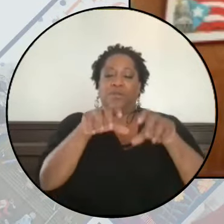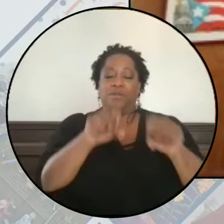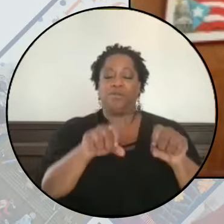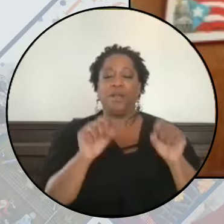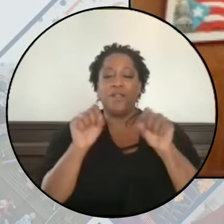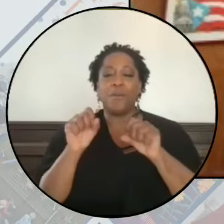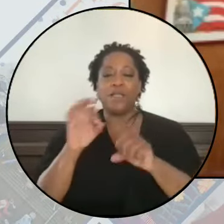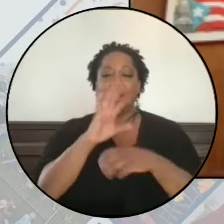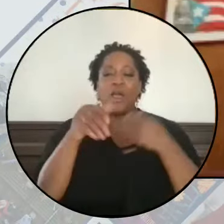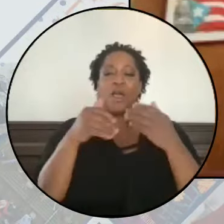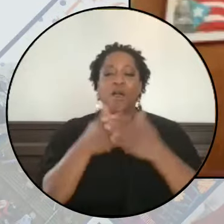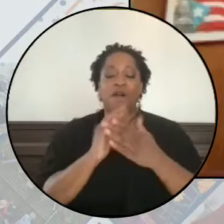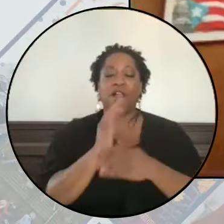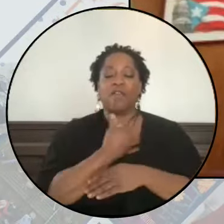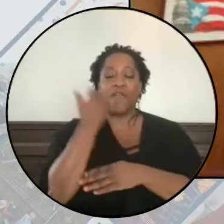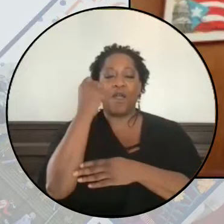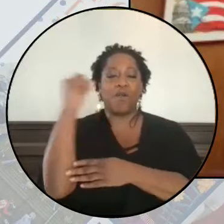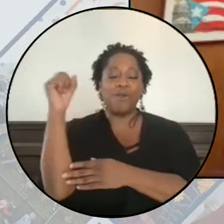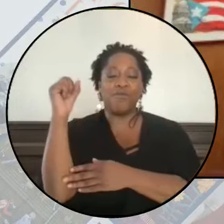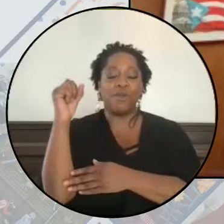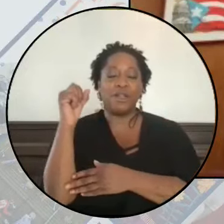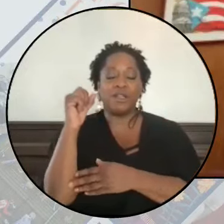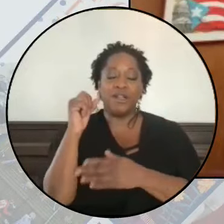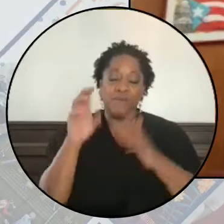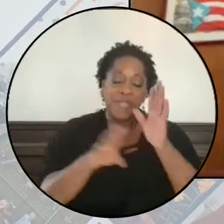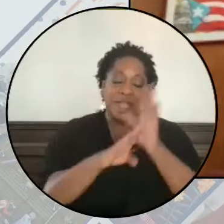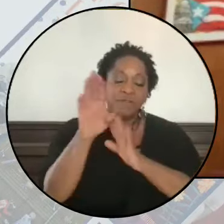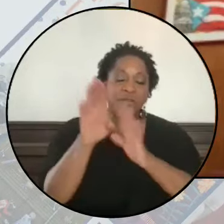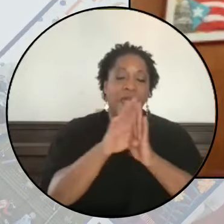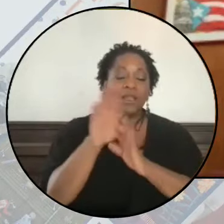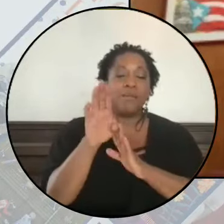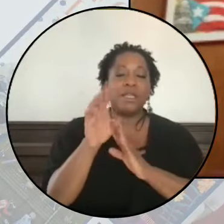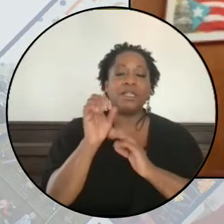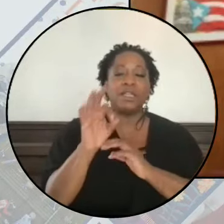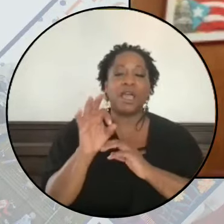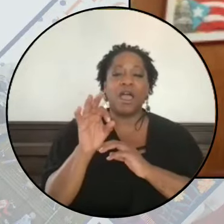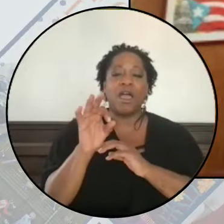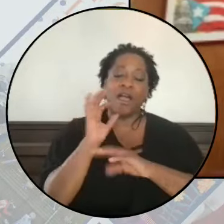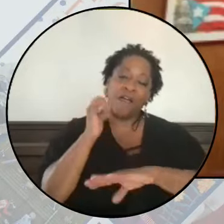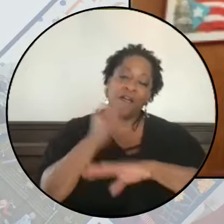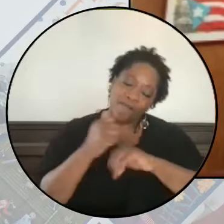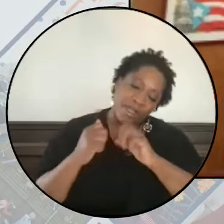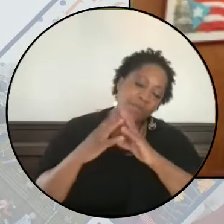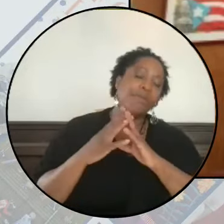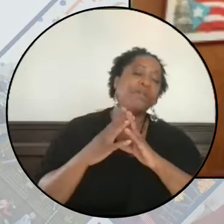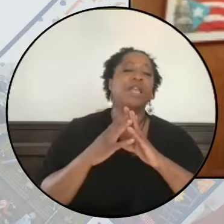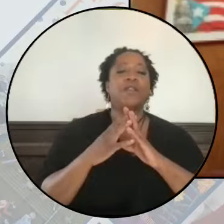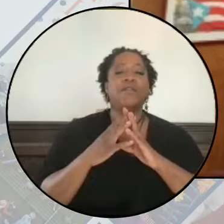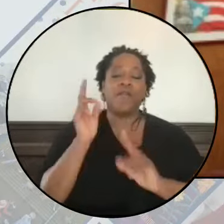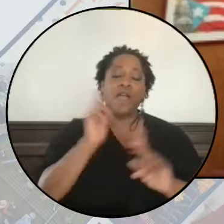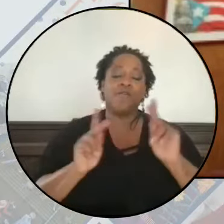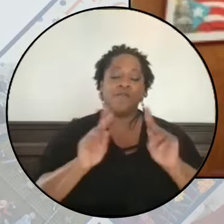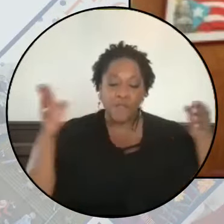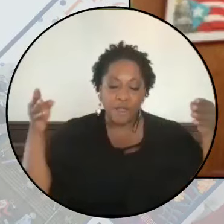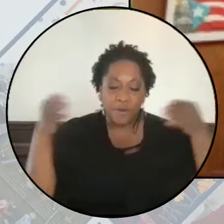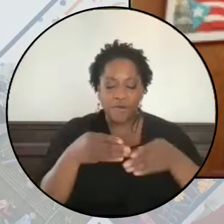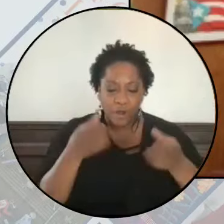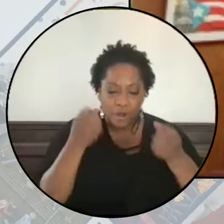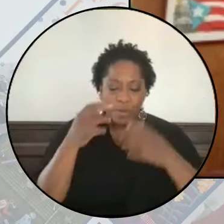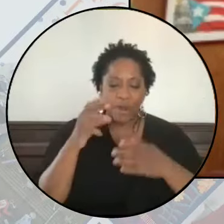potential of all our movements and the development of an implementation of a people-centered,